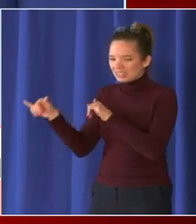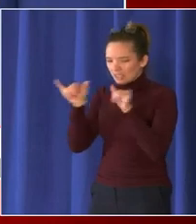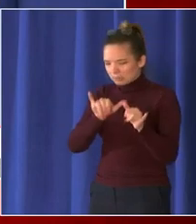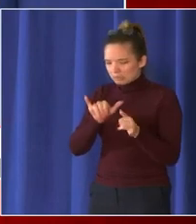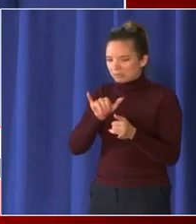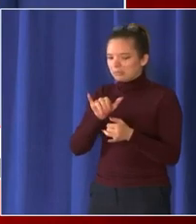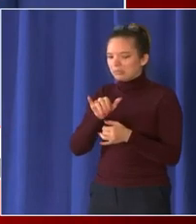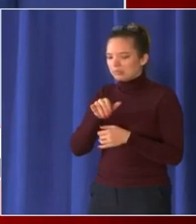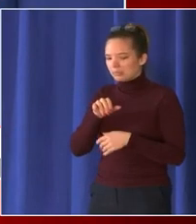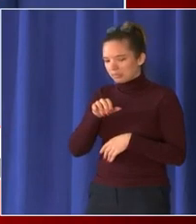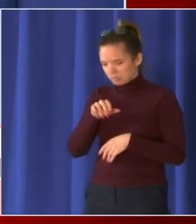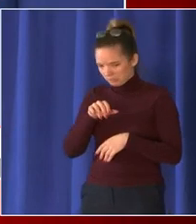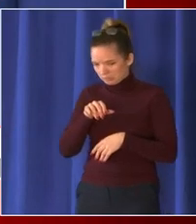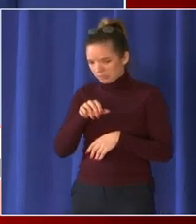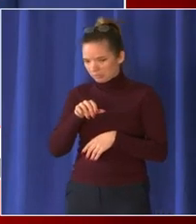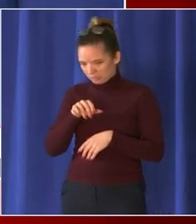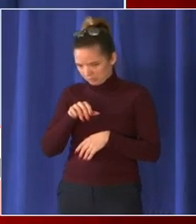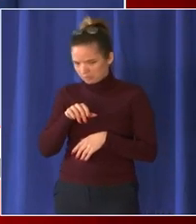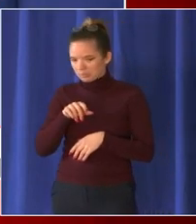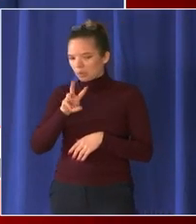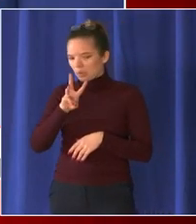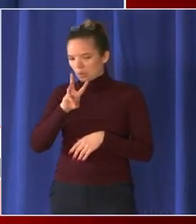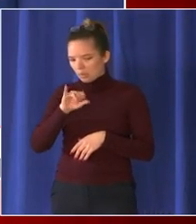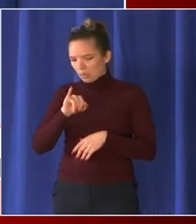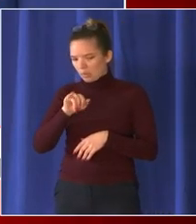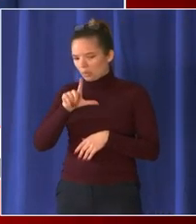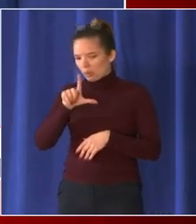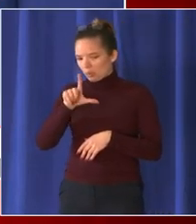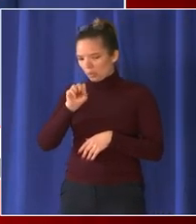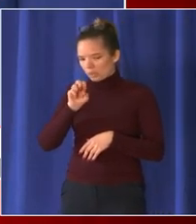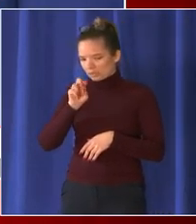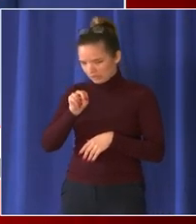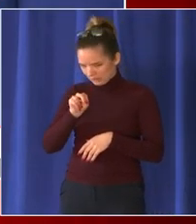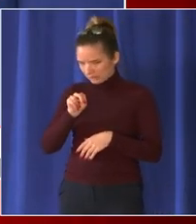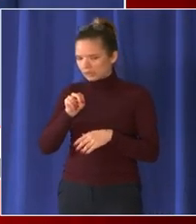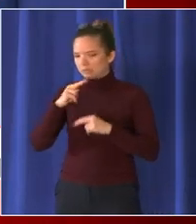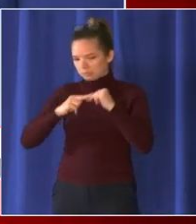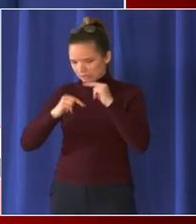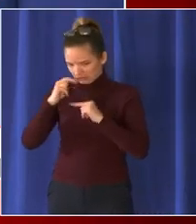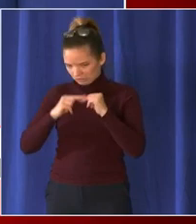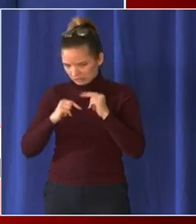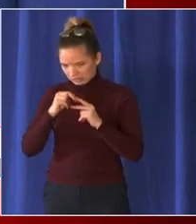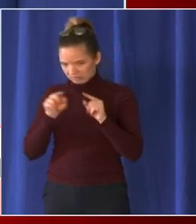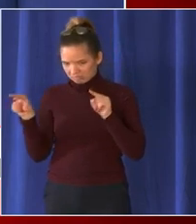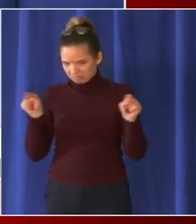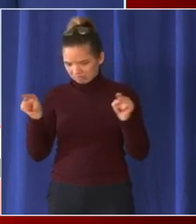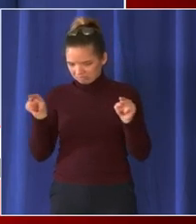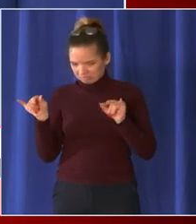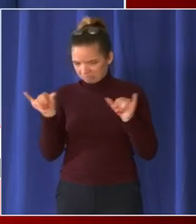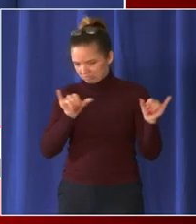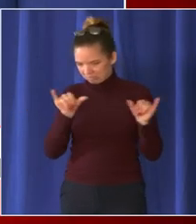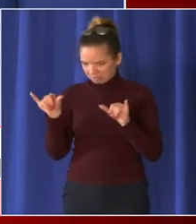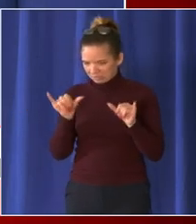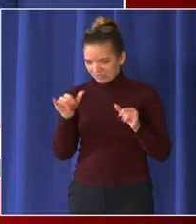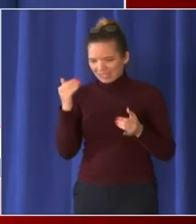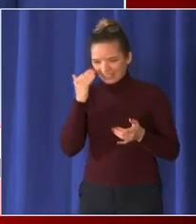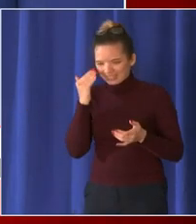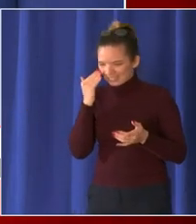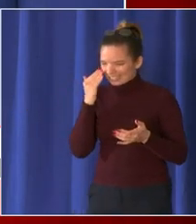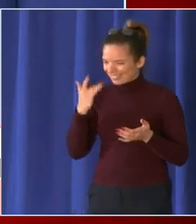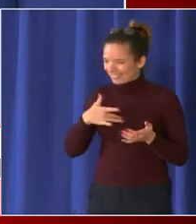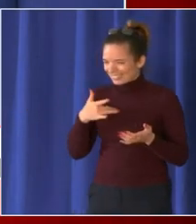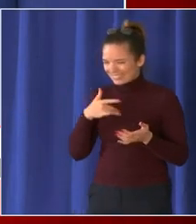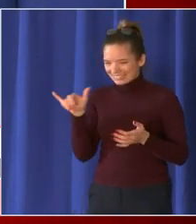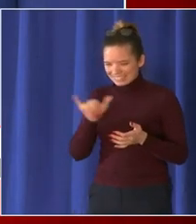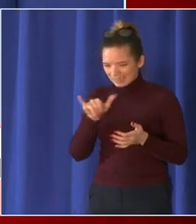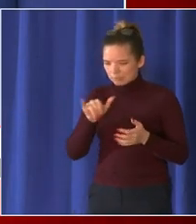building you know rehab and we have people working out of this building uh here and in the daily building again just kind of a little further down the line so